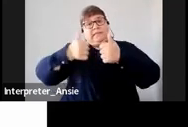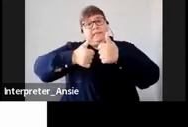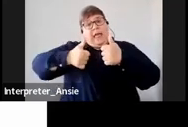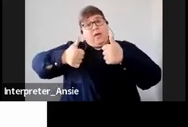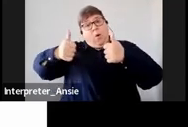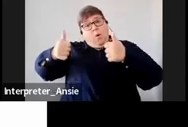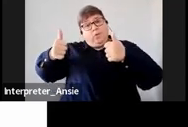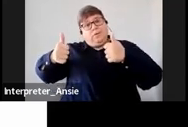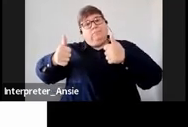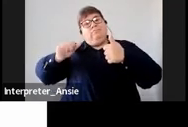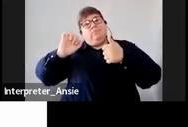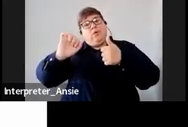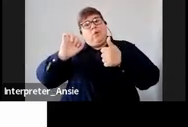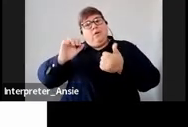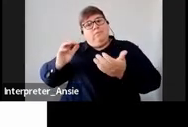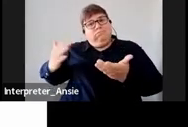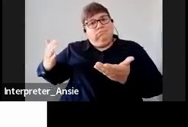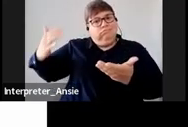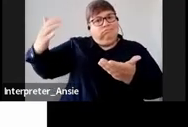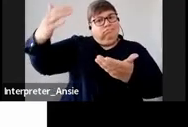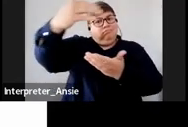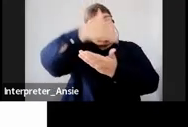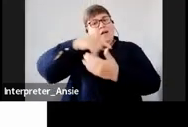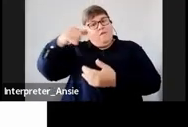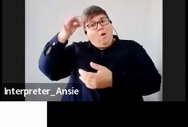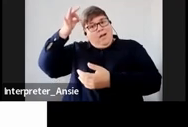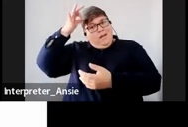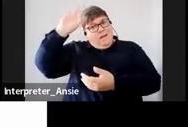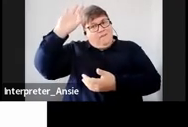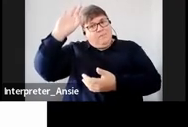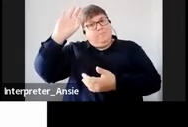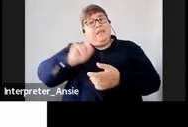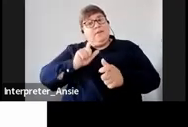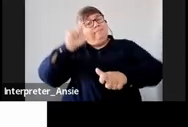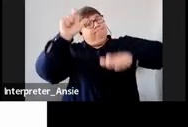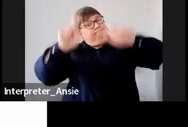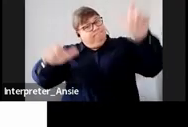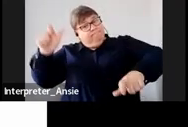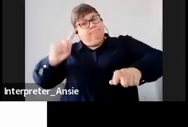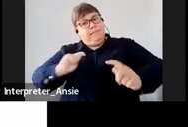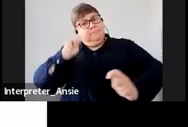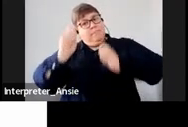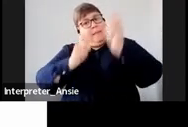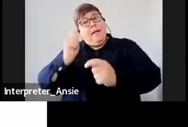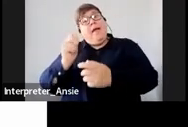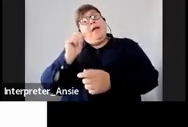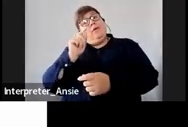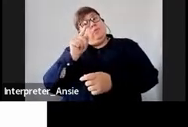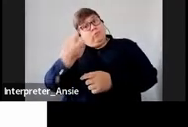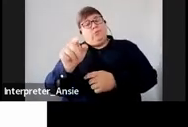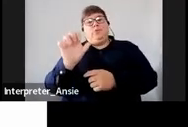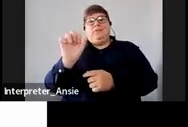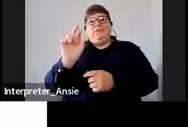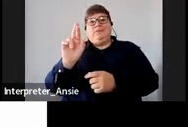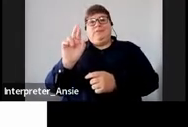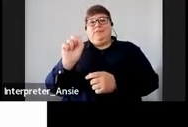revenue on behalf of the state and ensure that every citizen pays only what is due to the state and